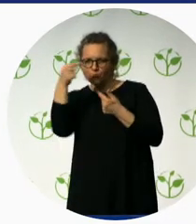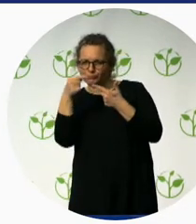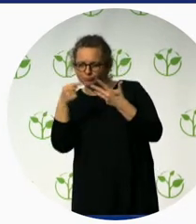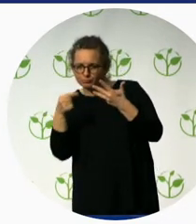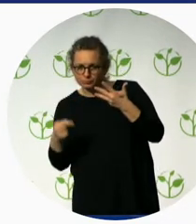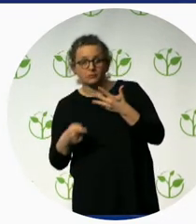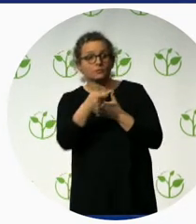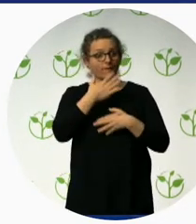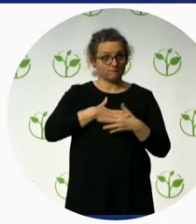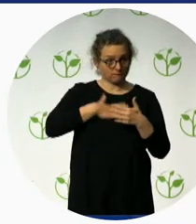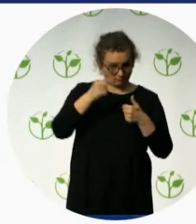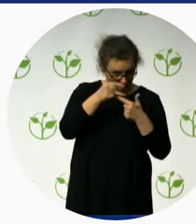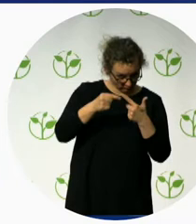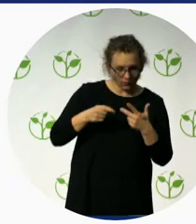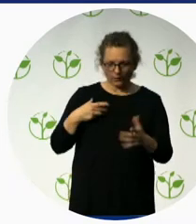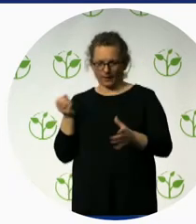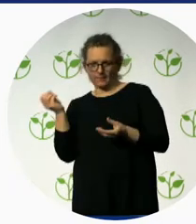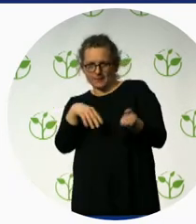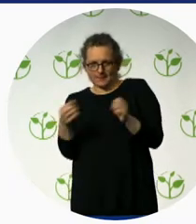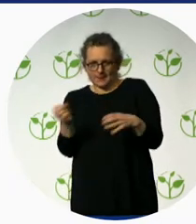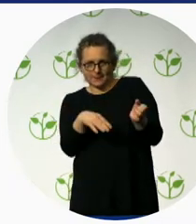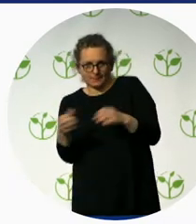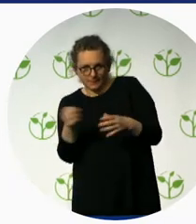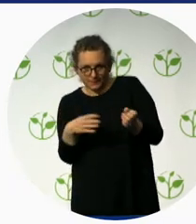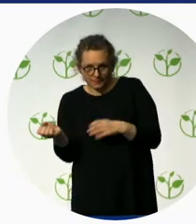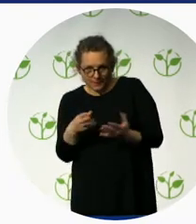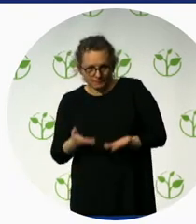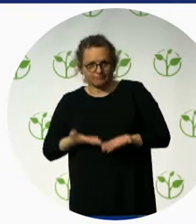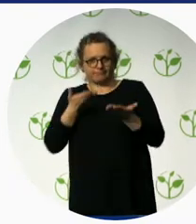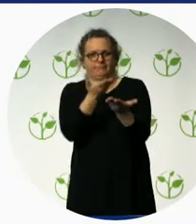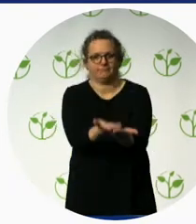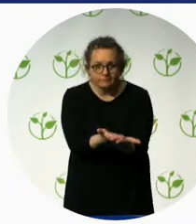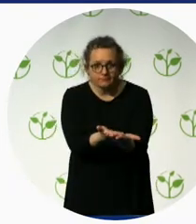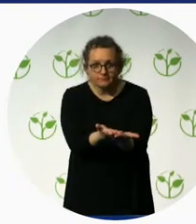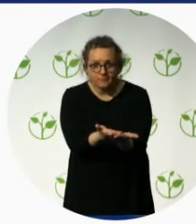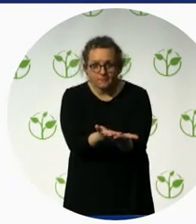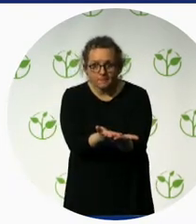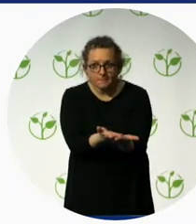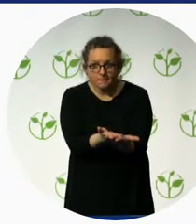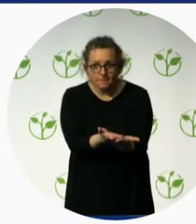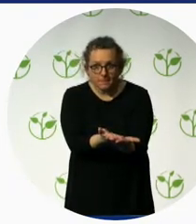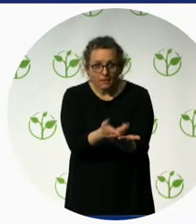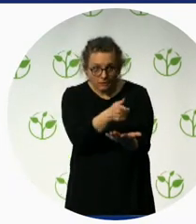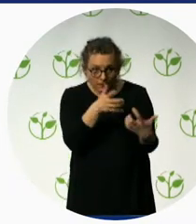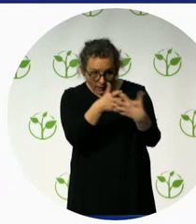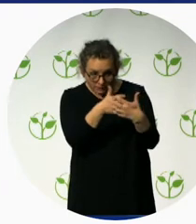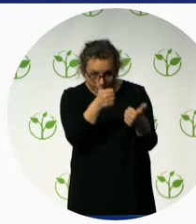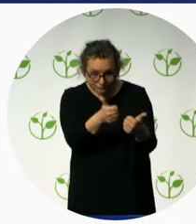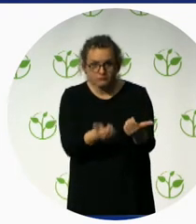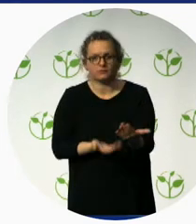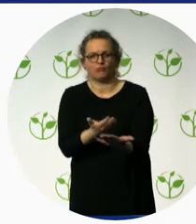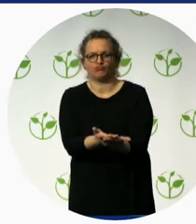tourism. So we're talking about a place to visit,